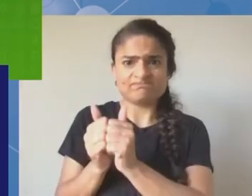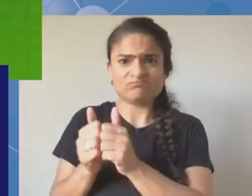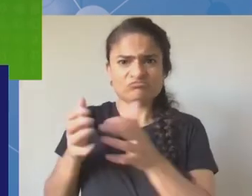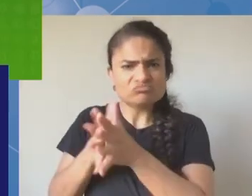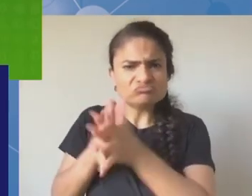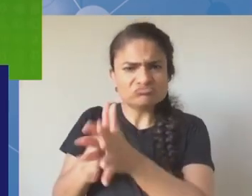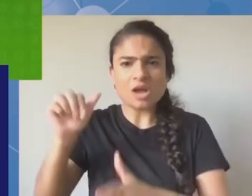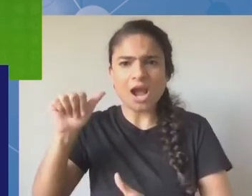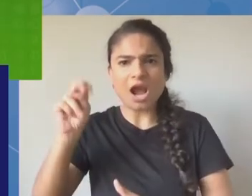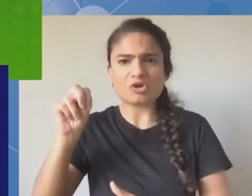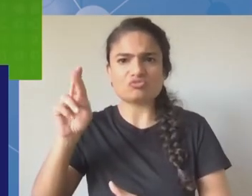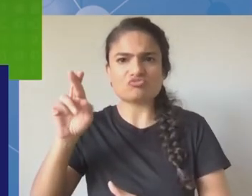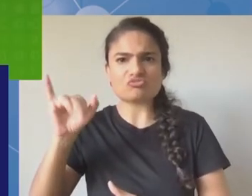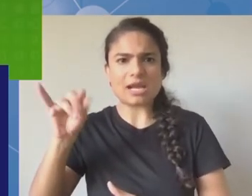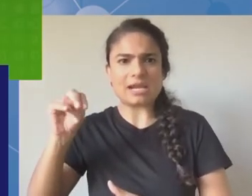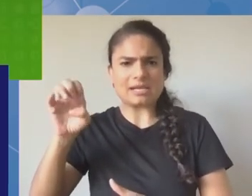we can't hear you for some reason